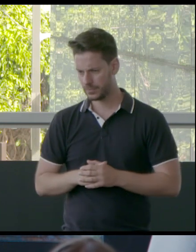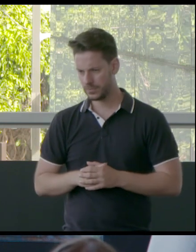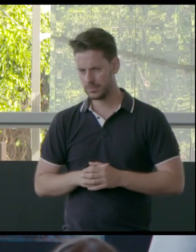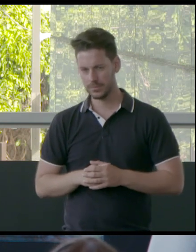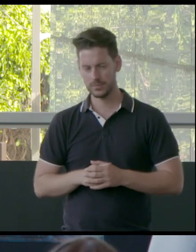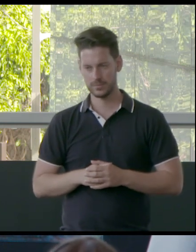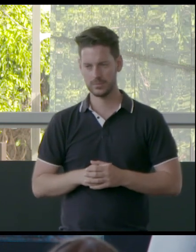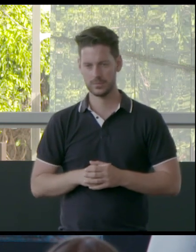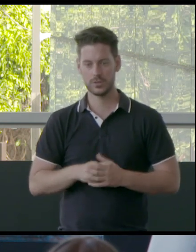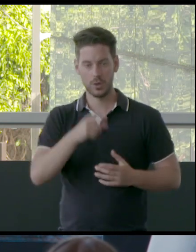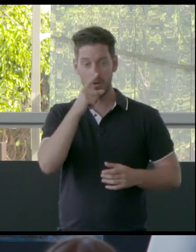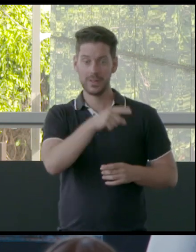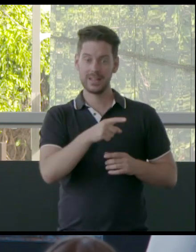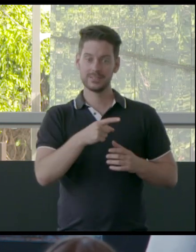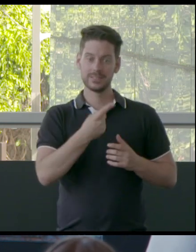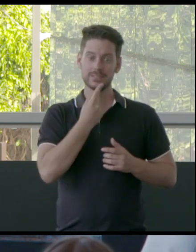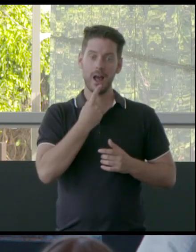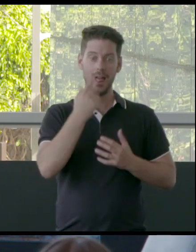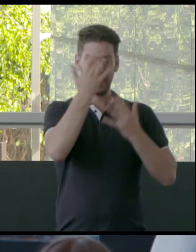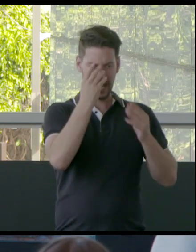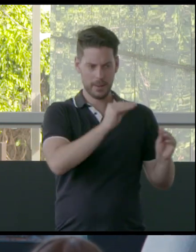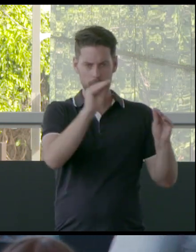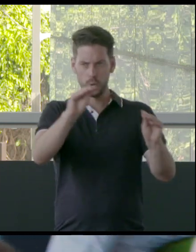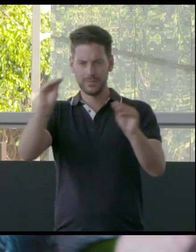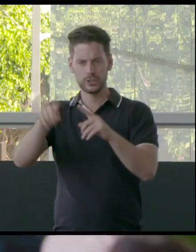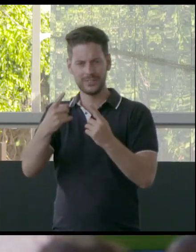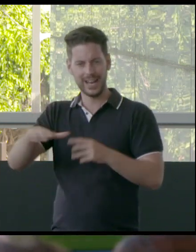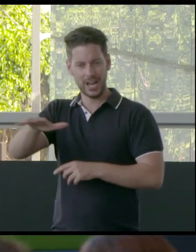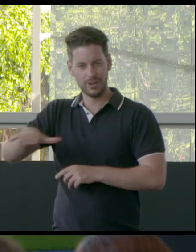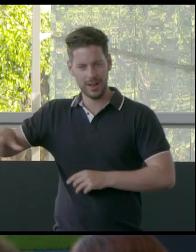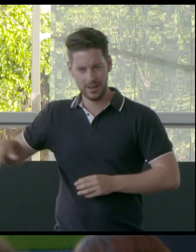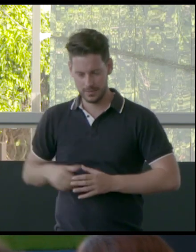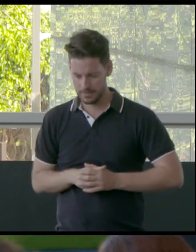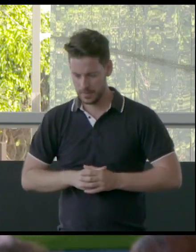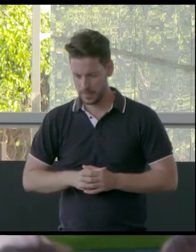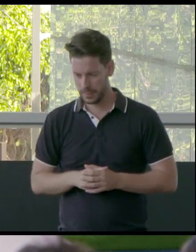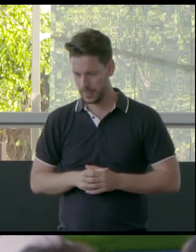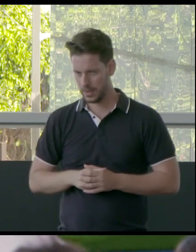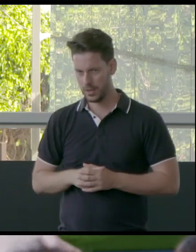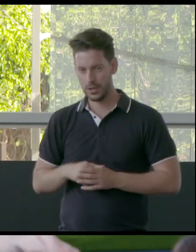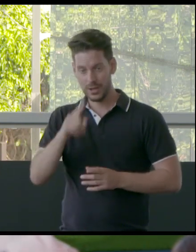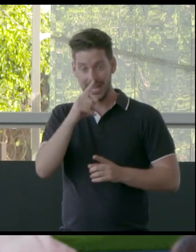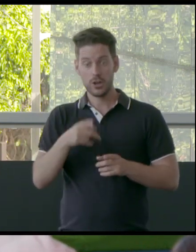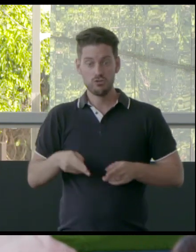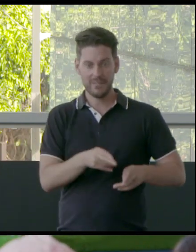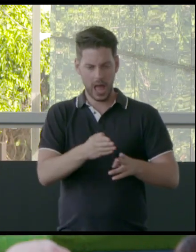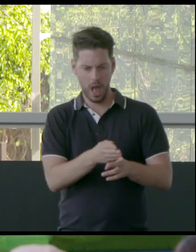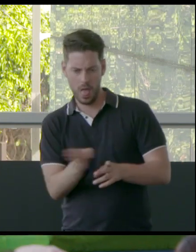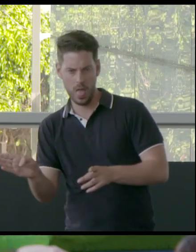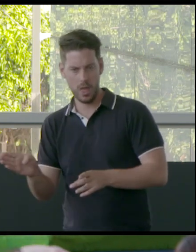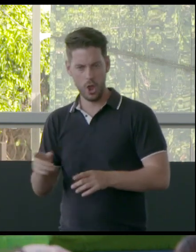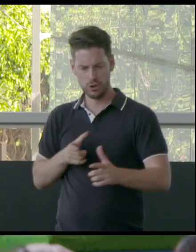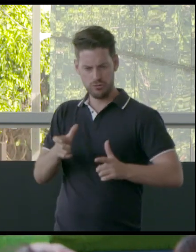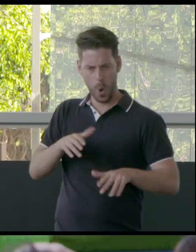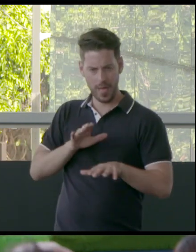moving to other spaces of creativity. And possessive logic holds that you can redirect rivers, you can control the flows,